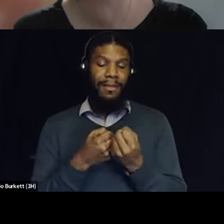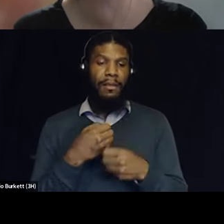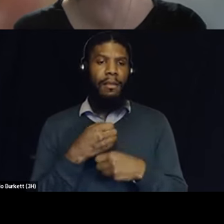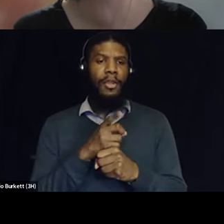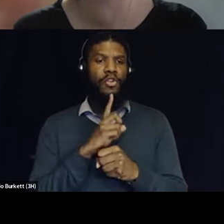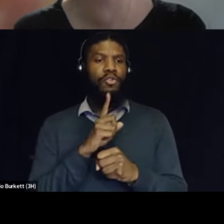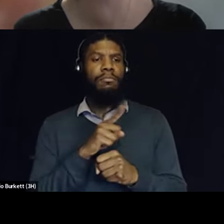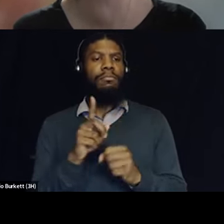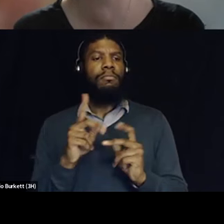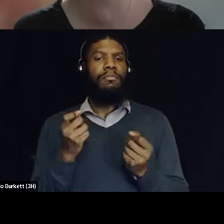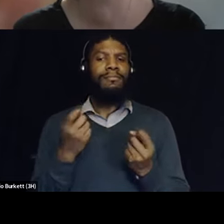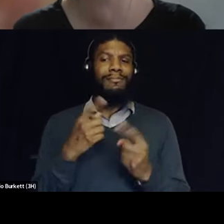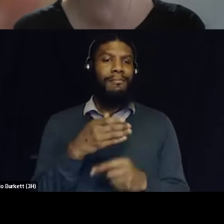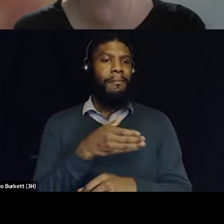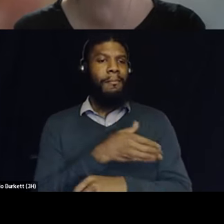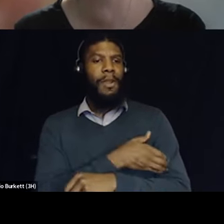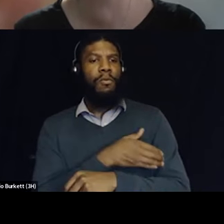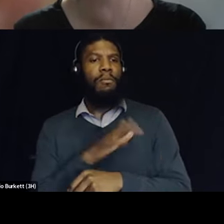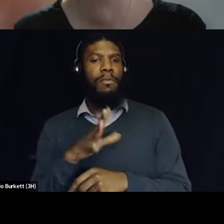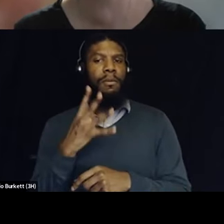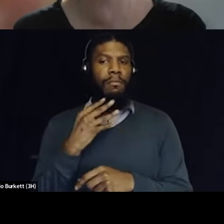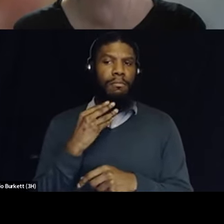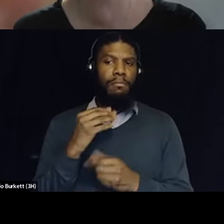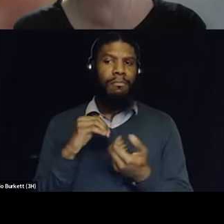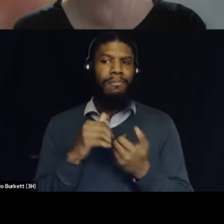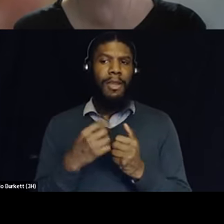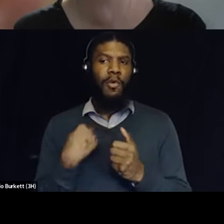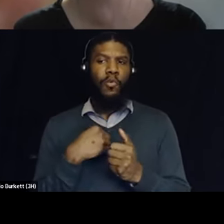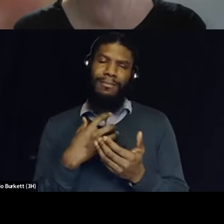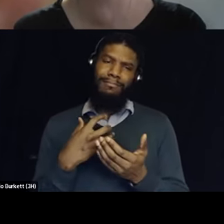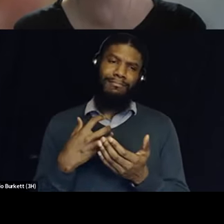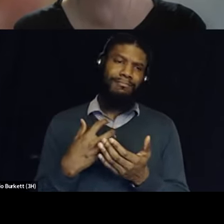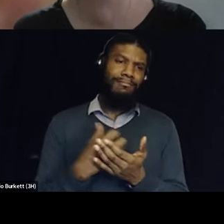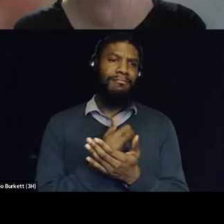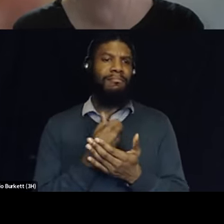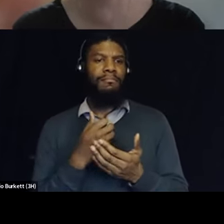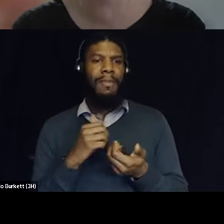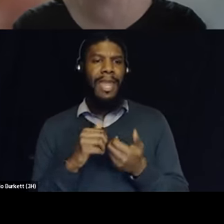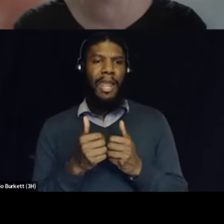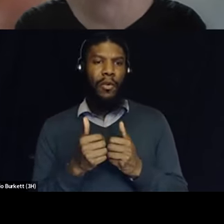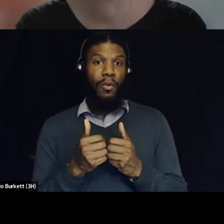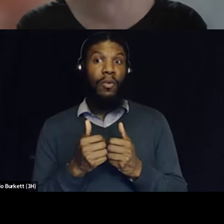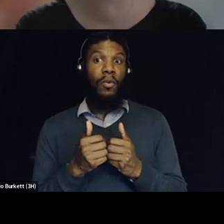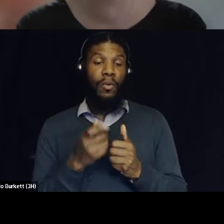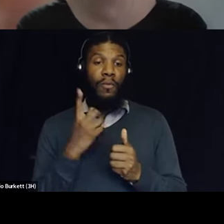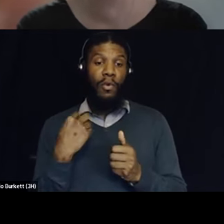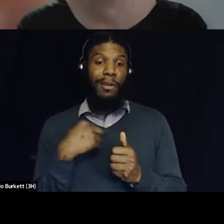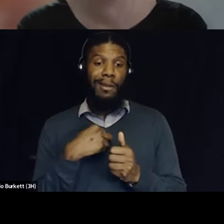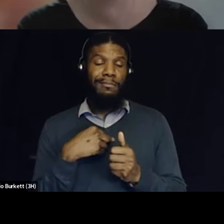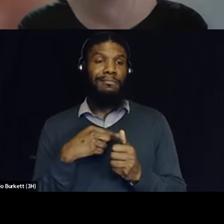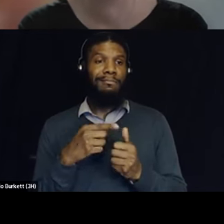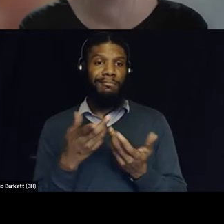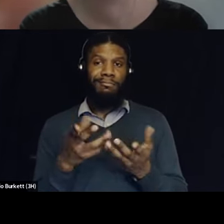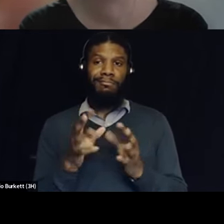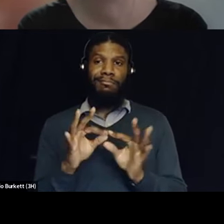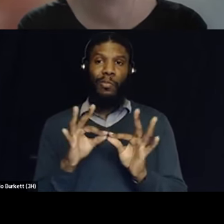experience and how do we harness that and so for us that's where it really becomes important for us to build